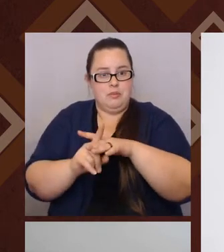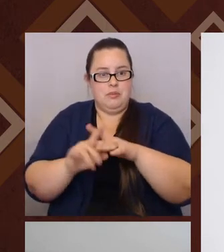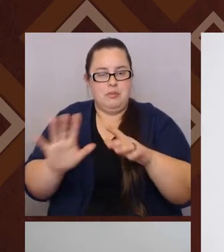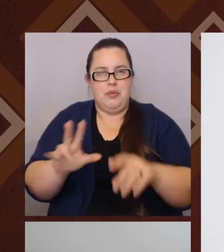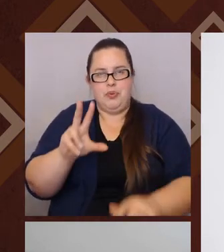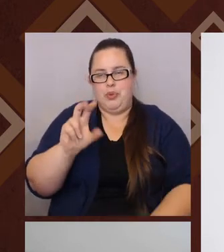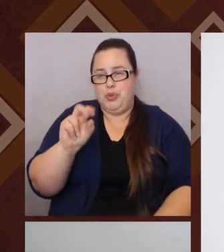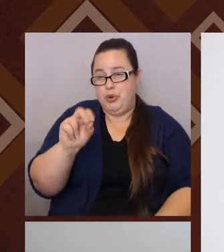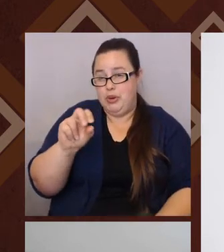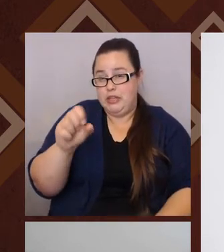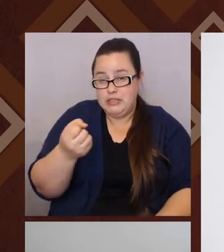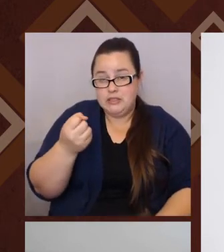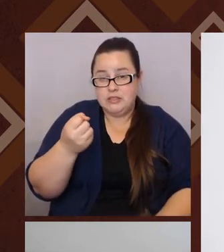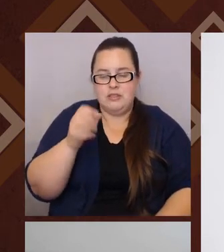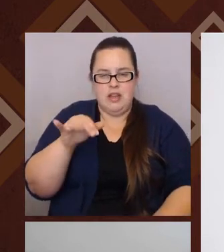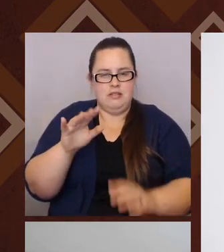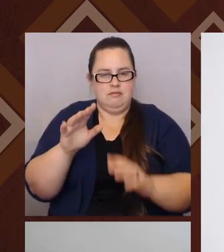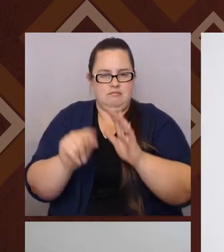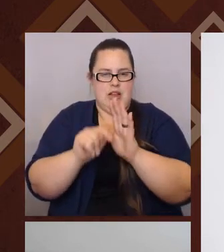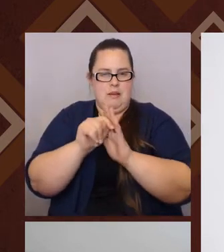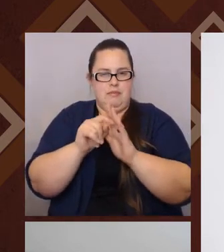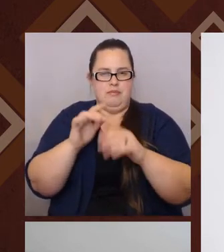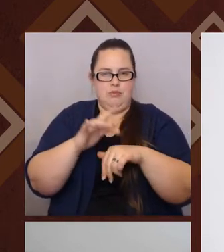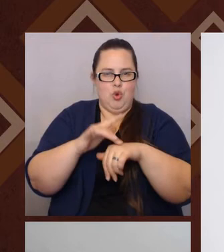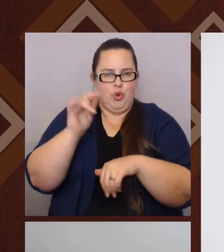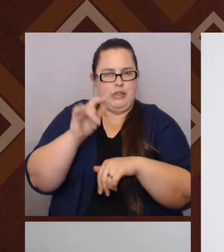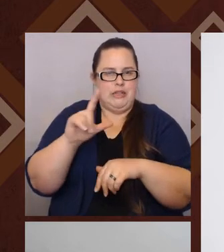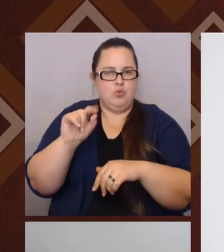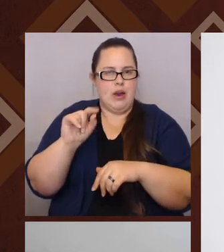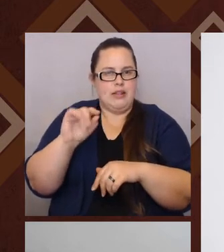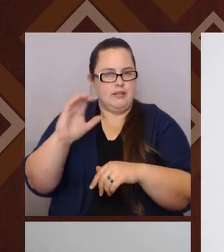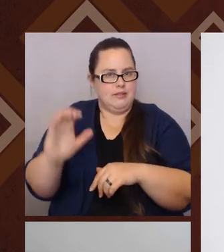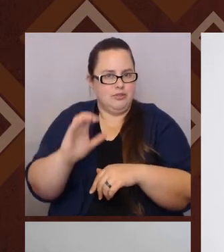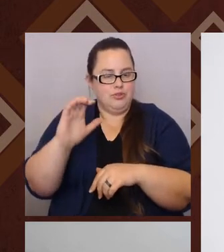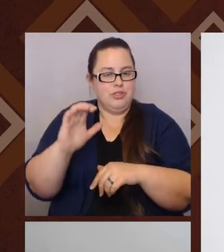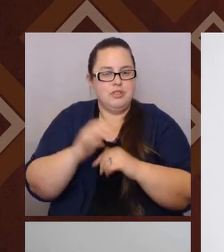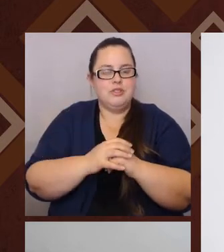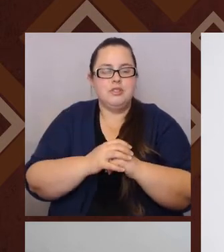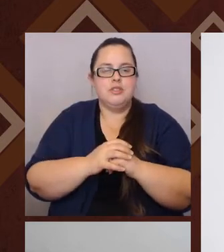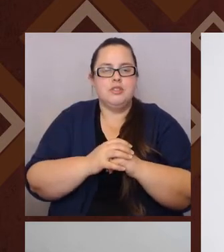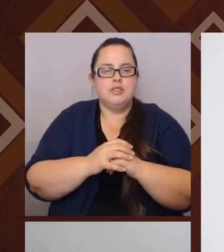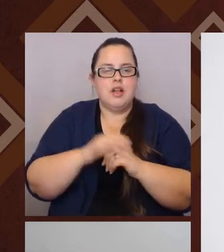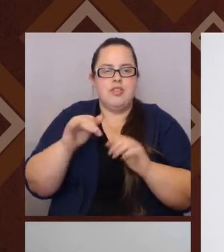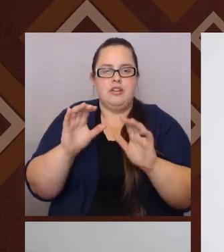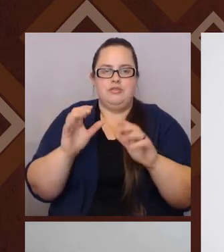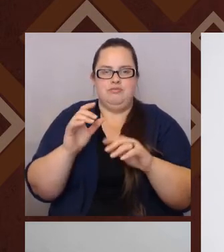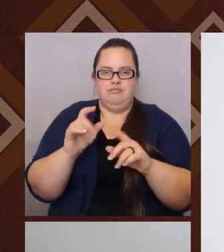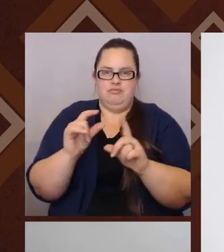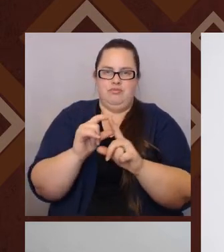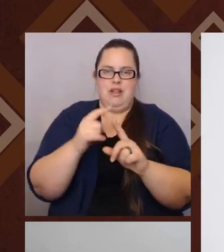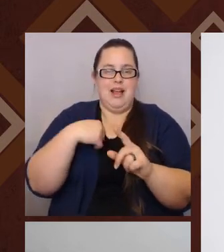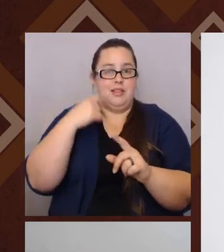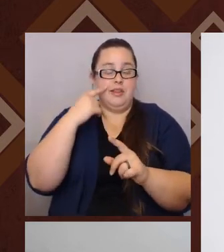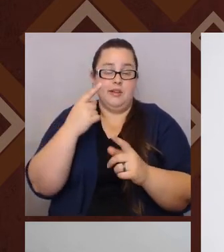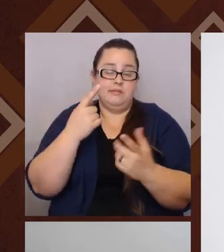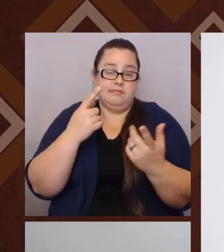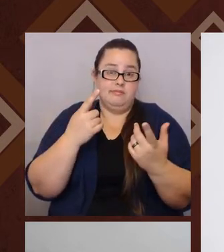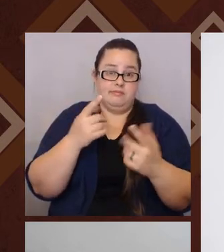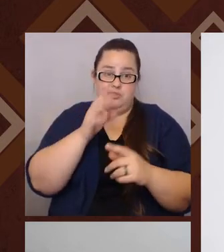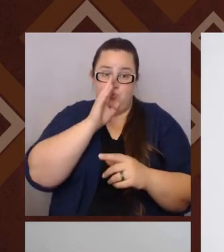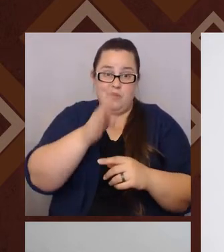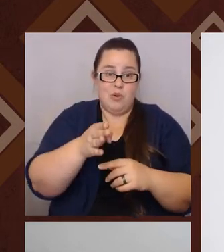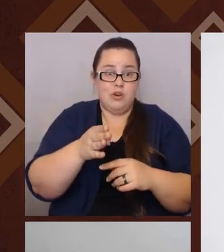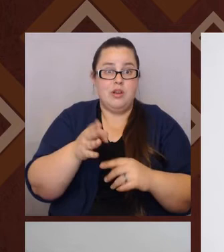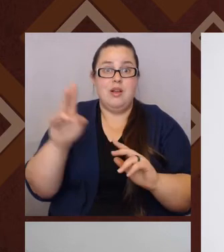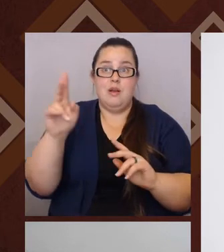and that, that time period of the early 20th century, what that term is, is really a, it's, um, I think it's a straightforward one, right? So people of